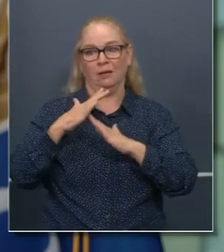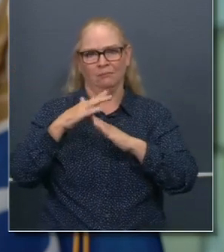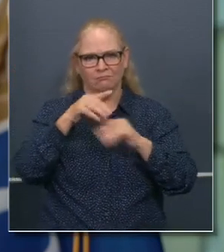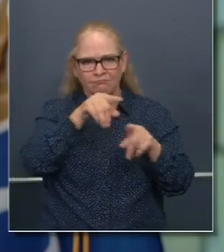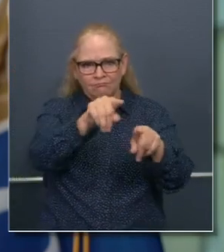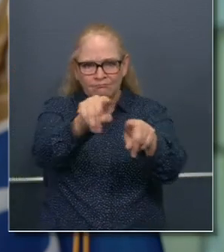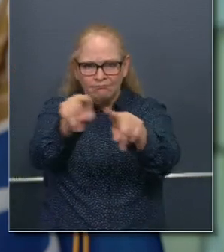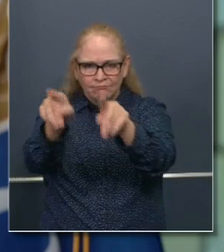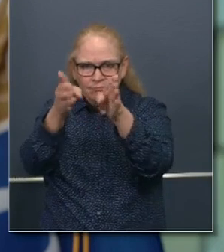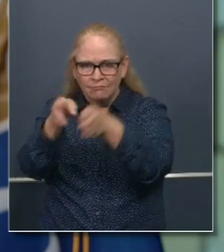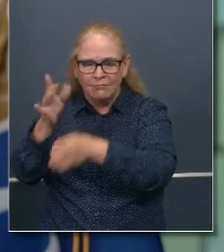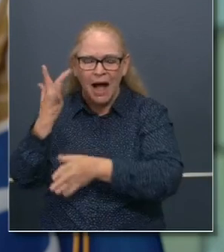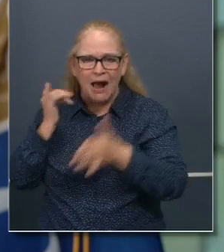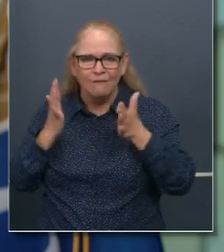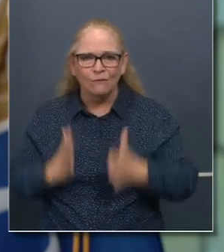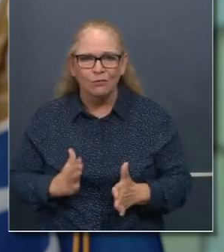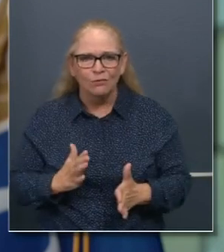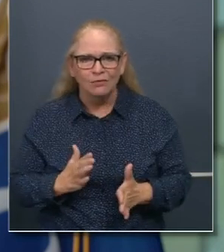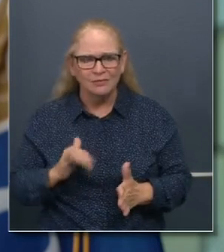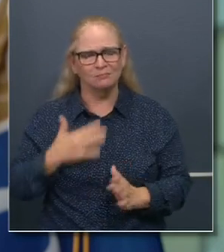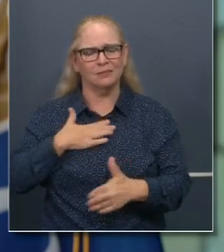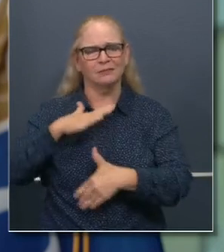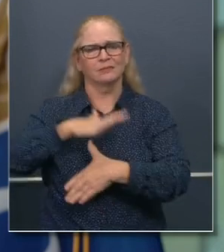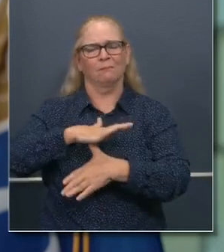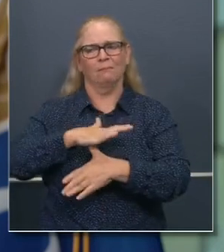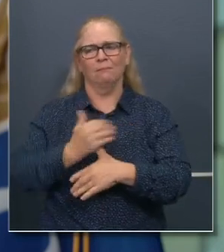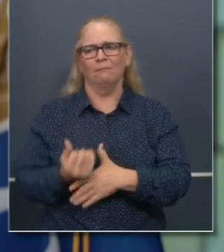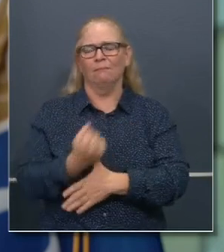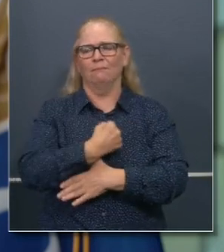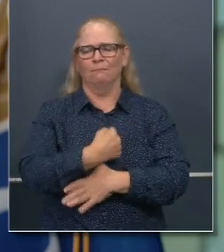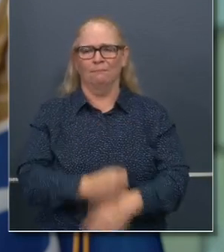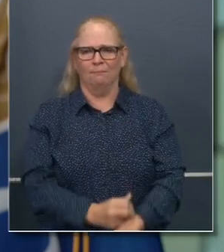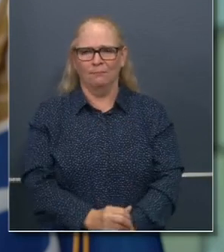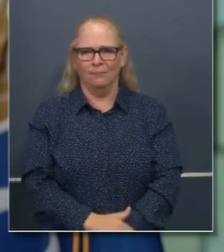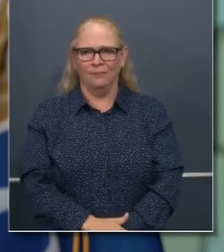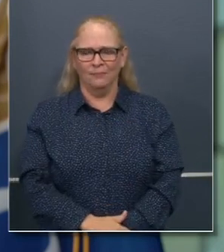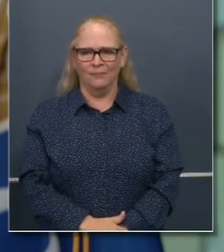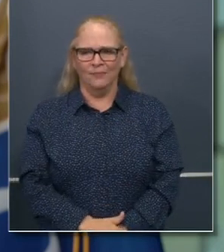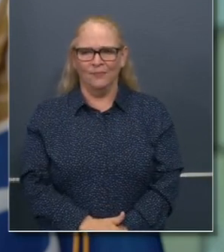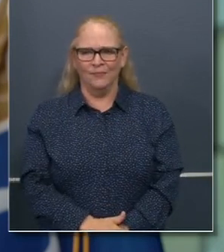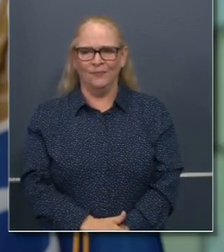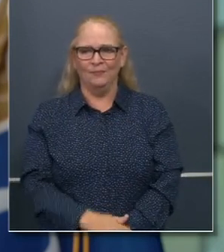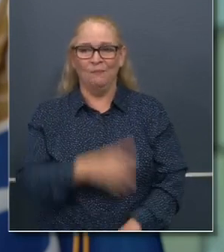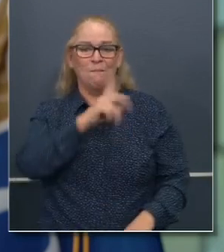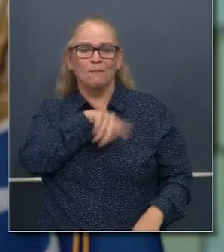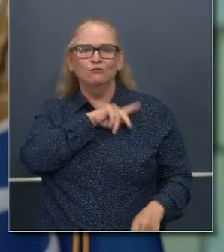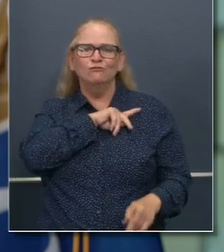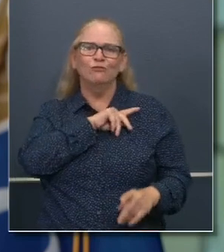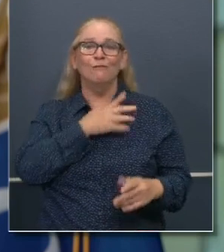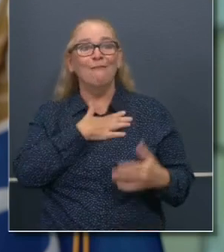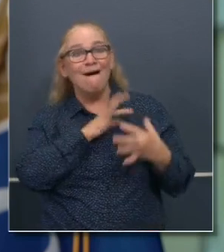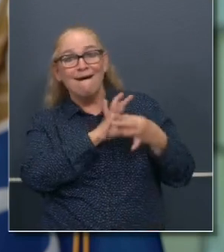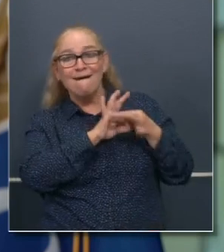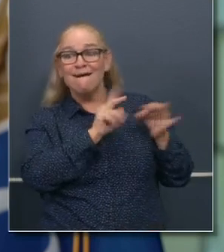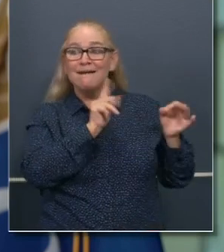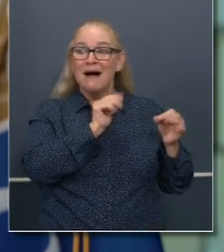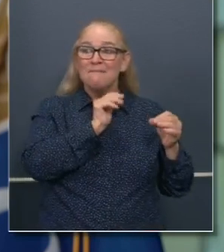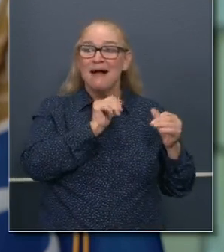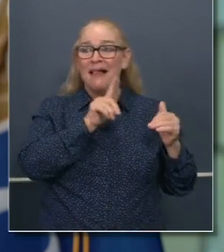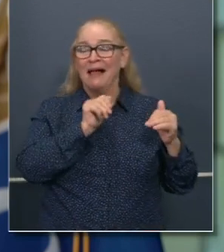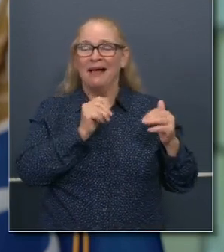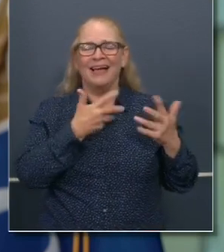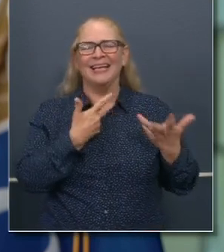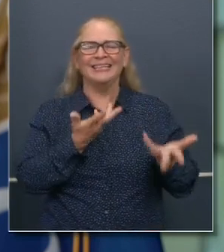don't want to belabor and get into too much personal issues, but as you said,